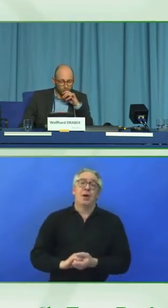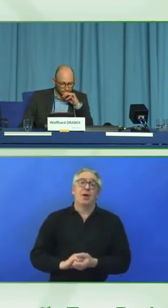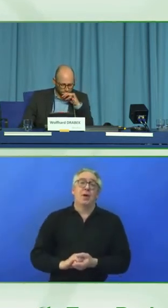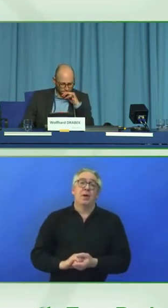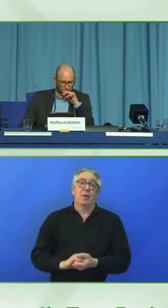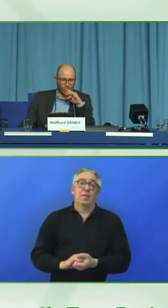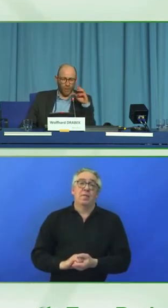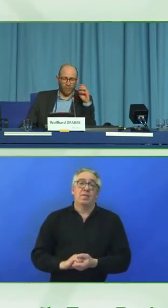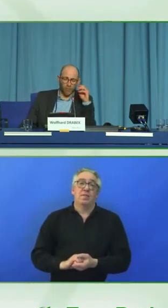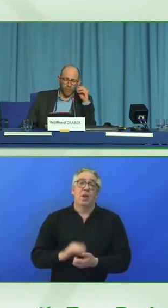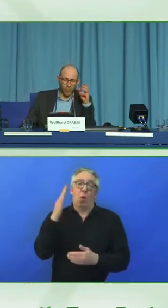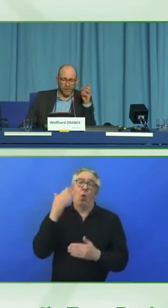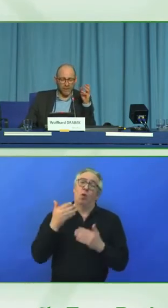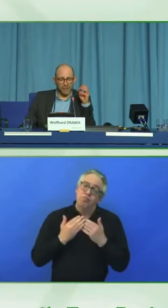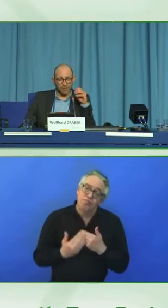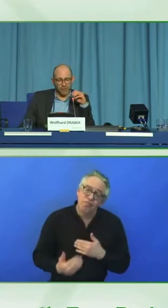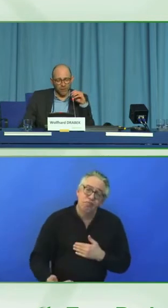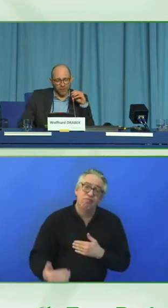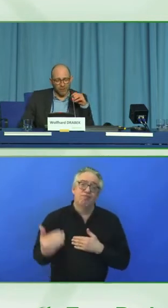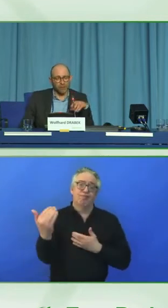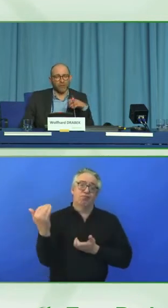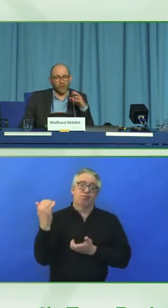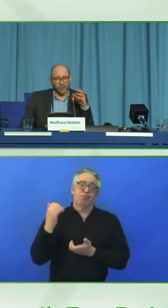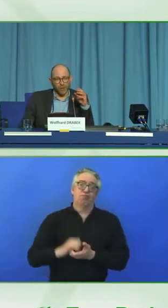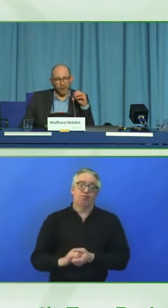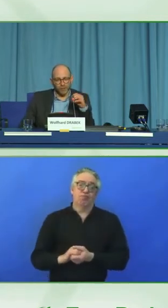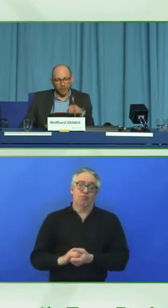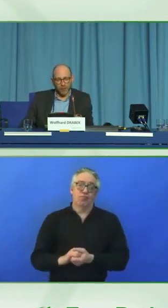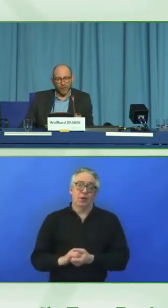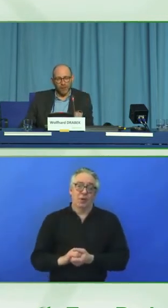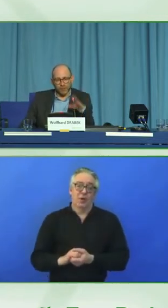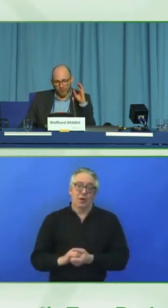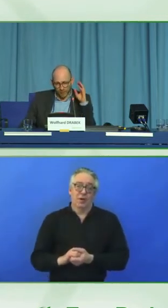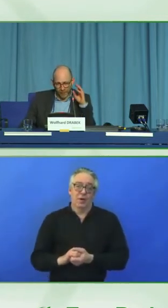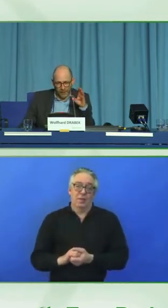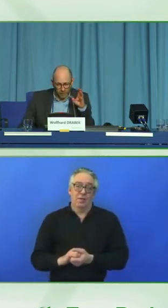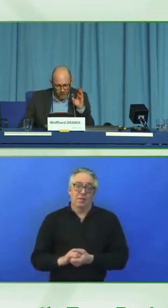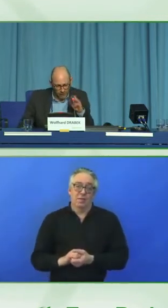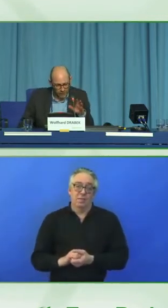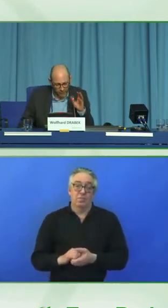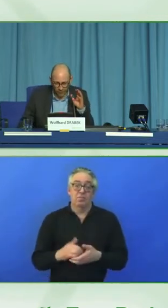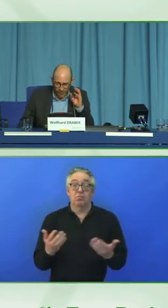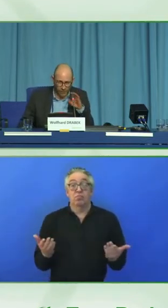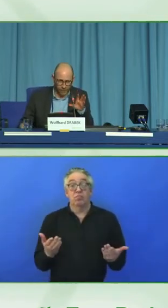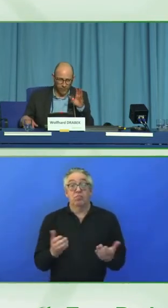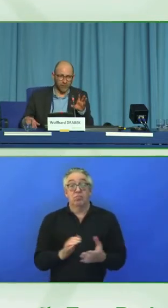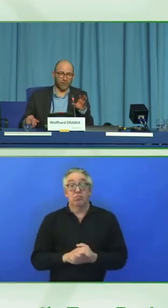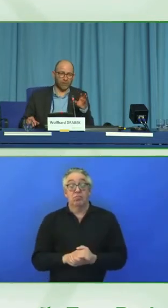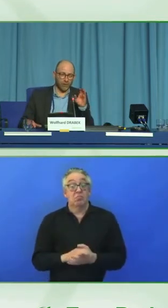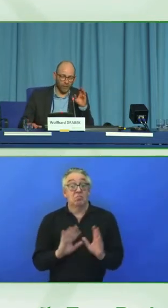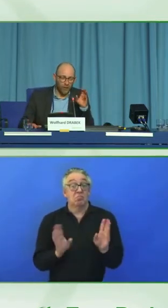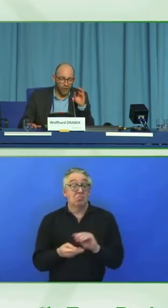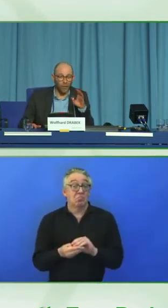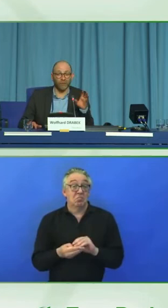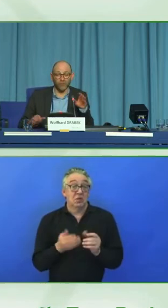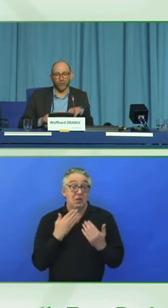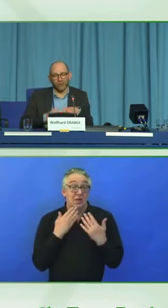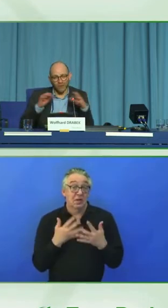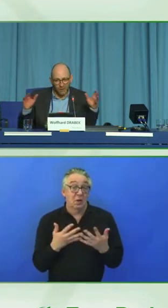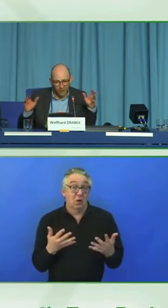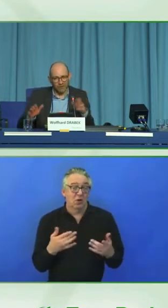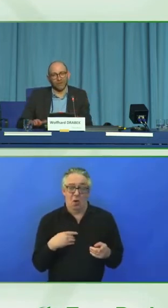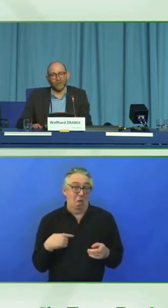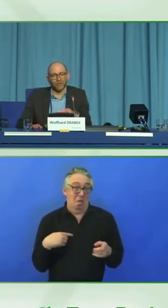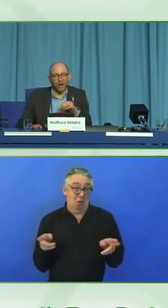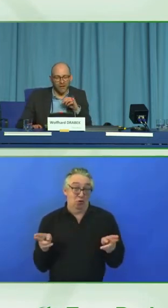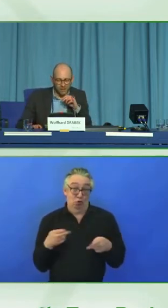will offer more accessible services for everybody. So, thanks a lot. So, That was a very brief overview